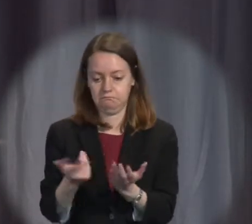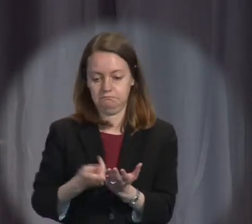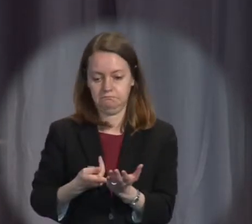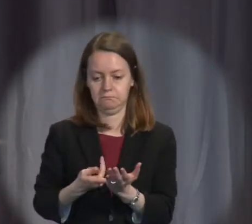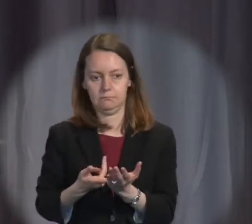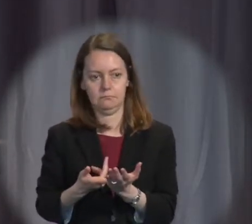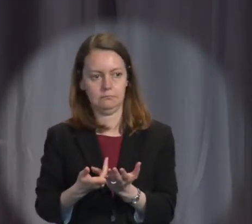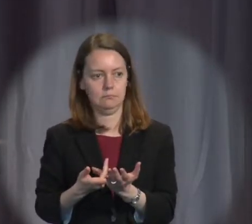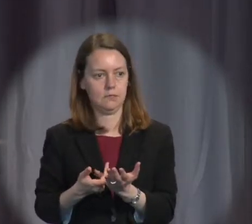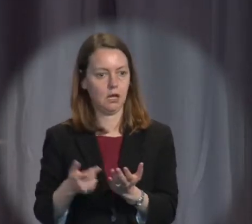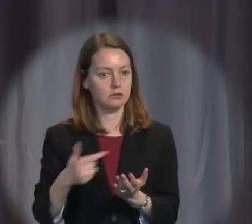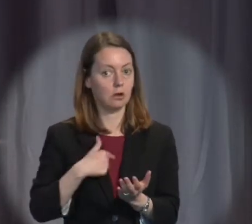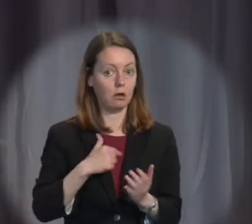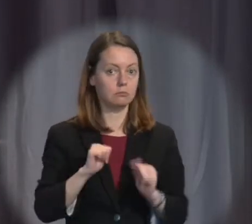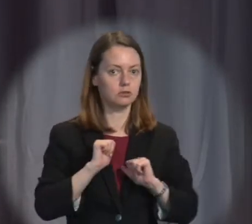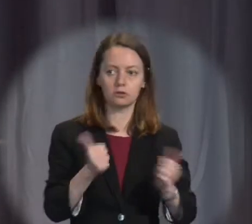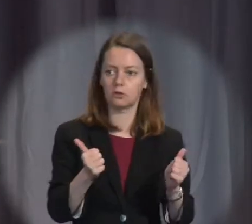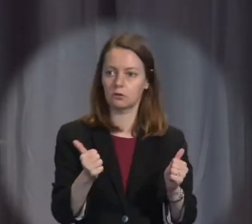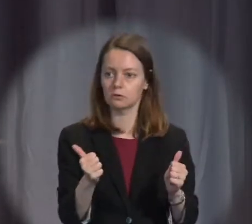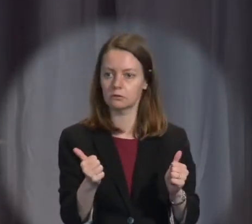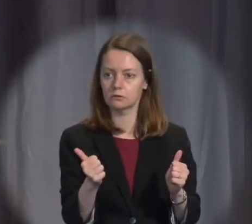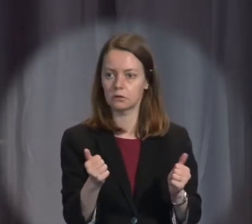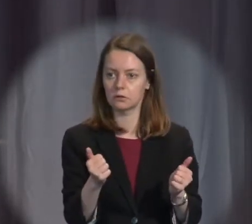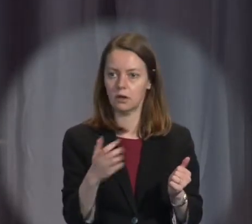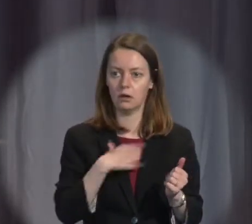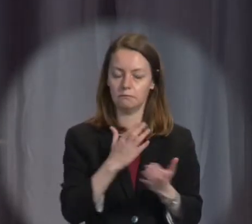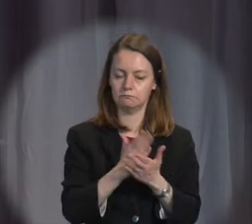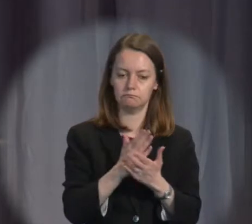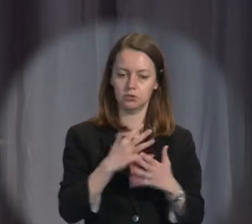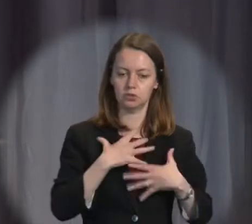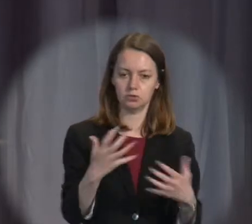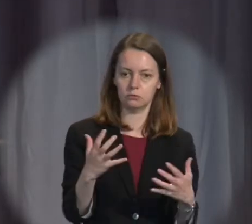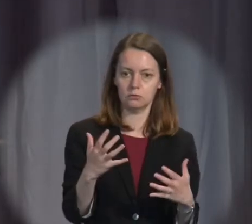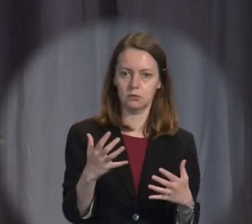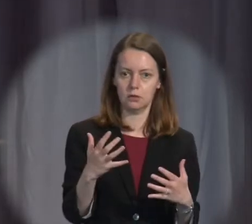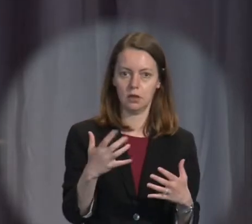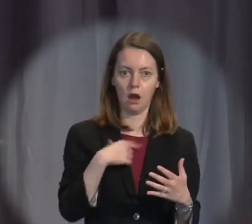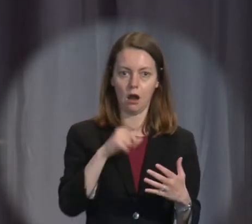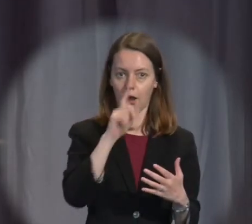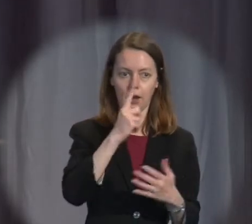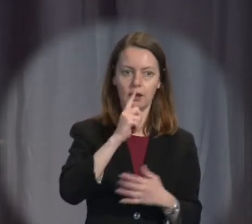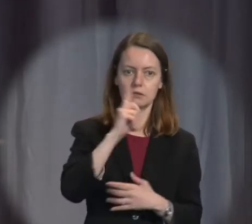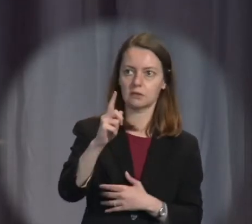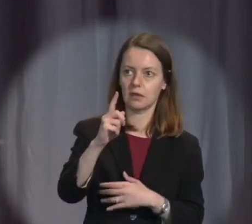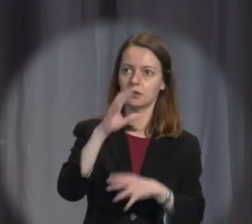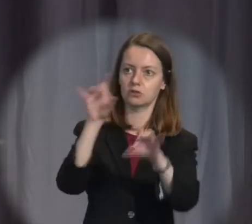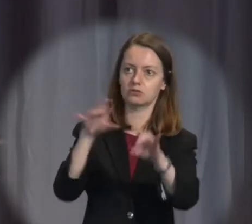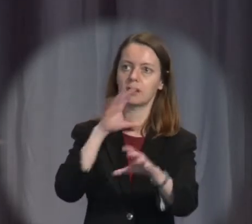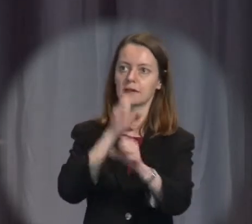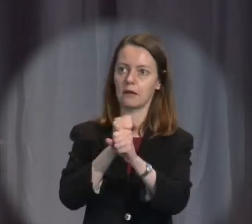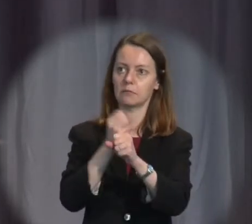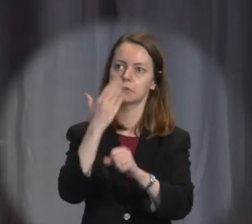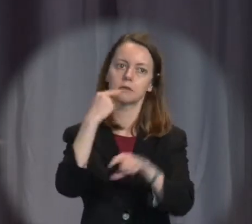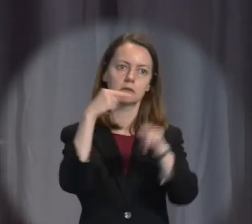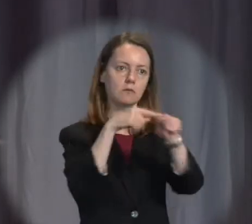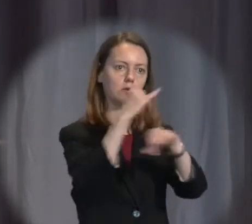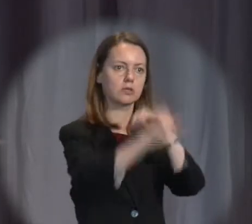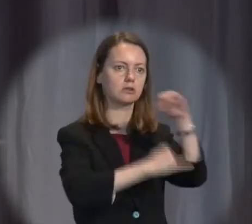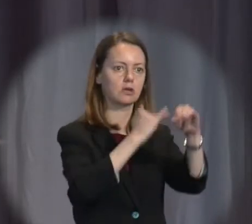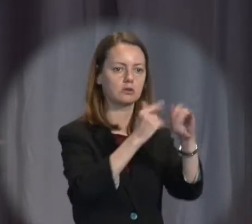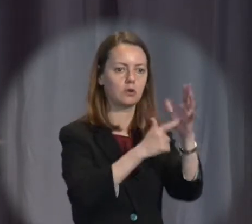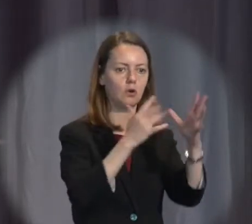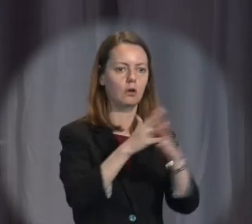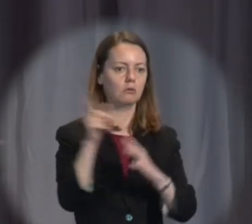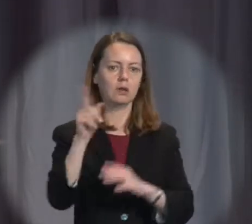So it's quite astonishing that it's very difficult to put forward these legal principles in a context when they've never been legislated into